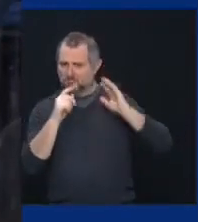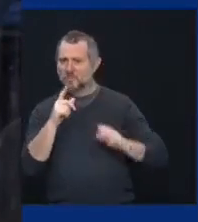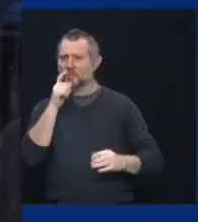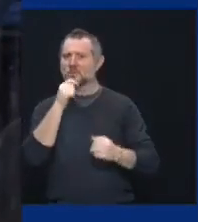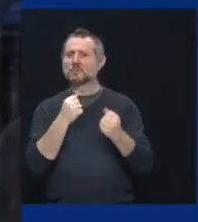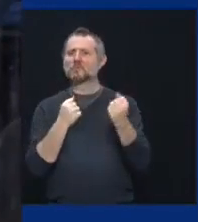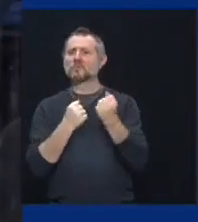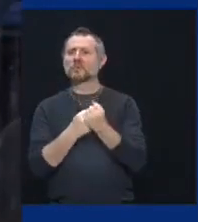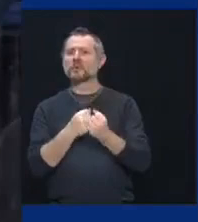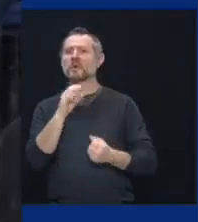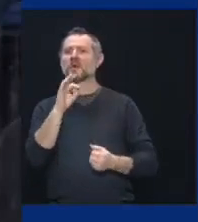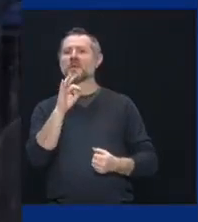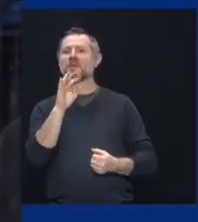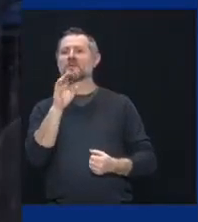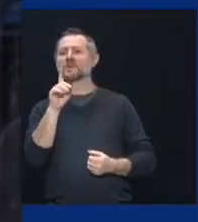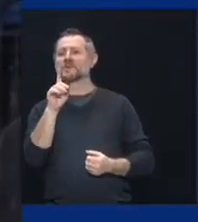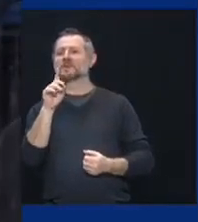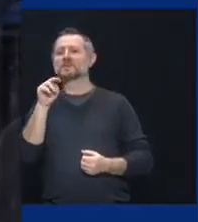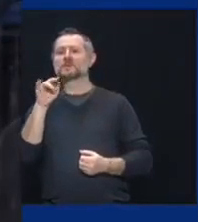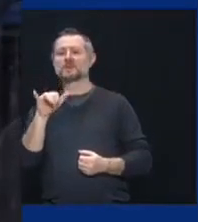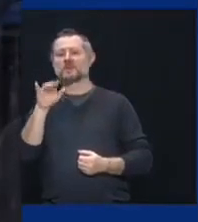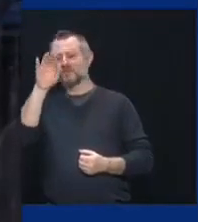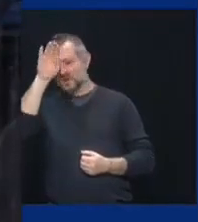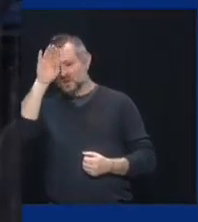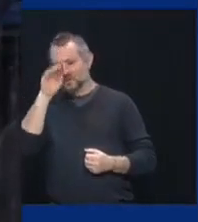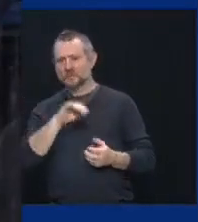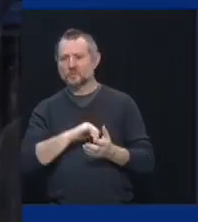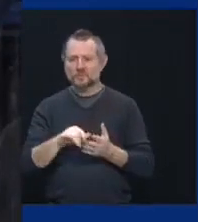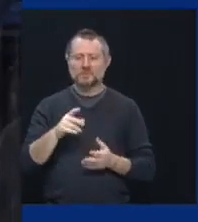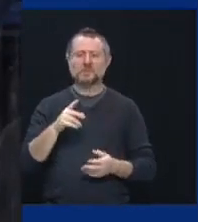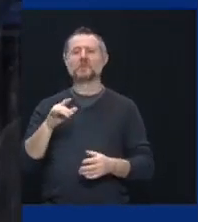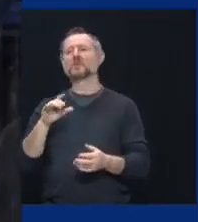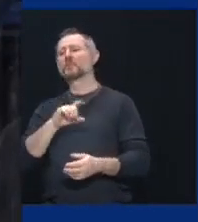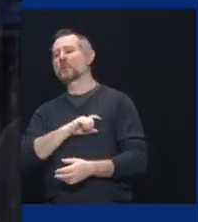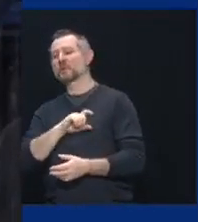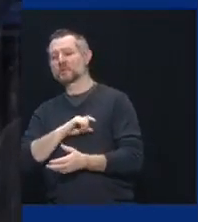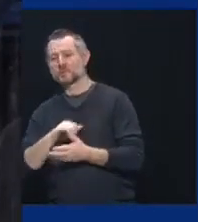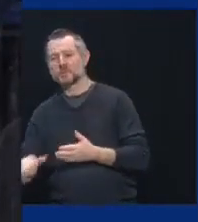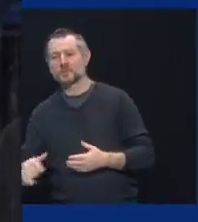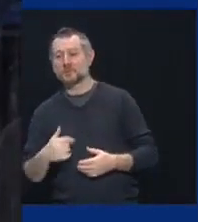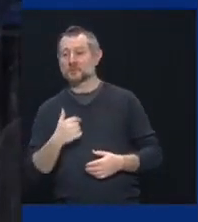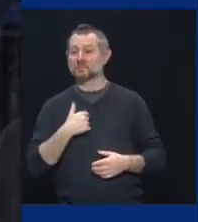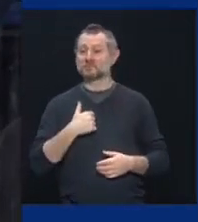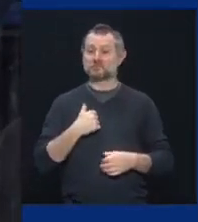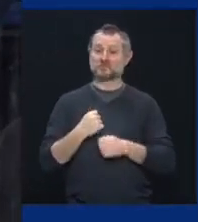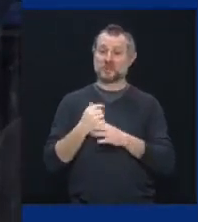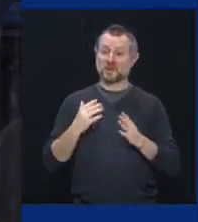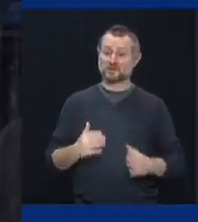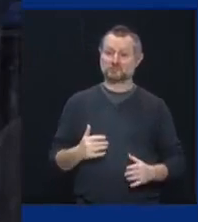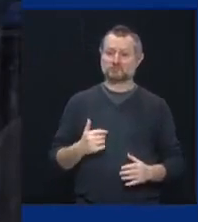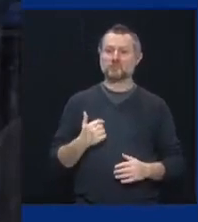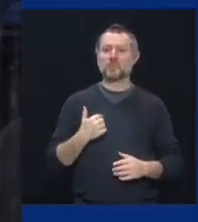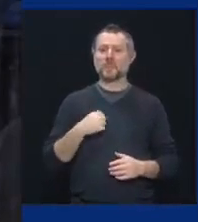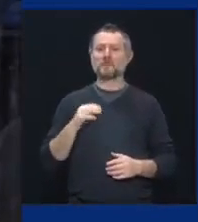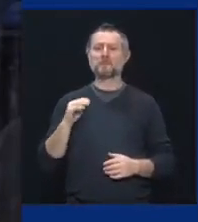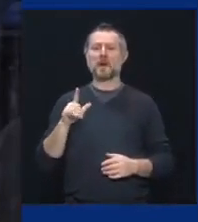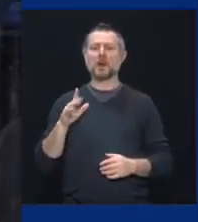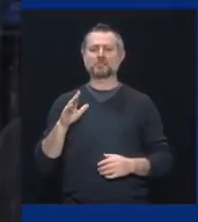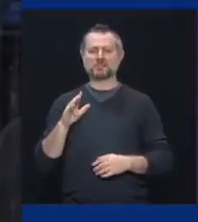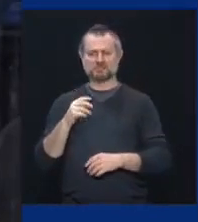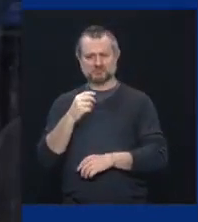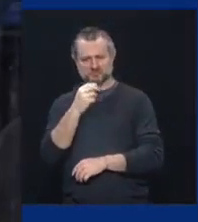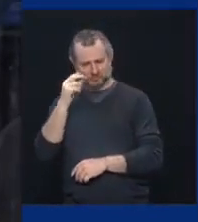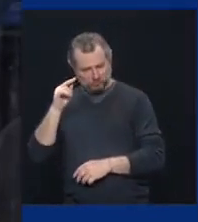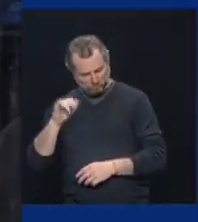and knowing how special it was as players at the time to be carrying the baton as a major league baseball player and being in New York city,